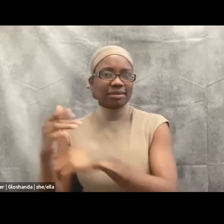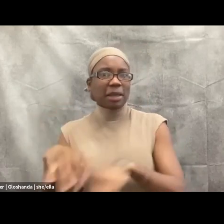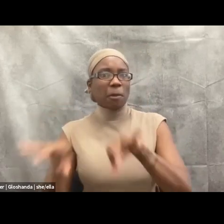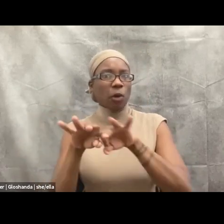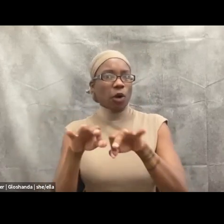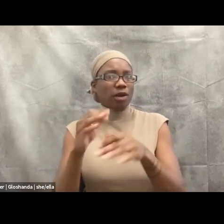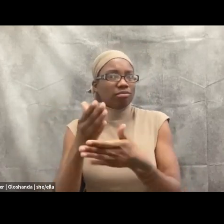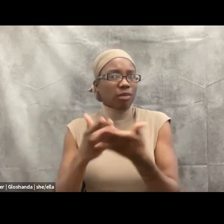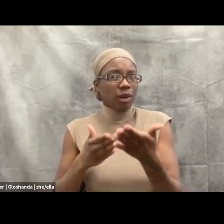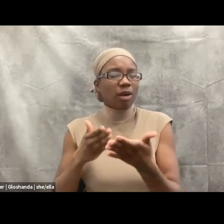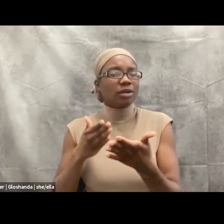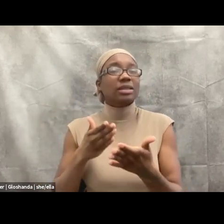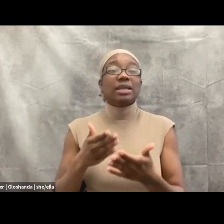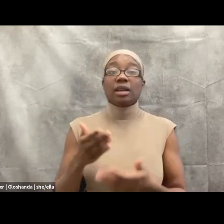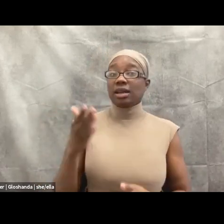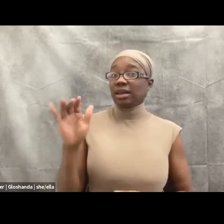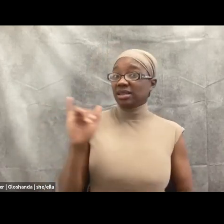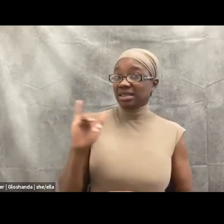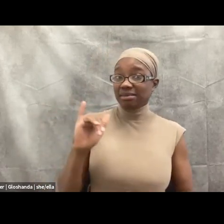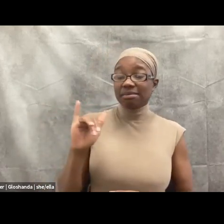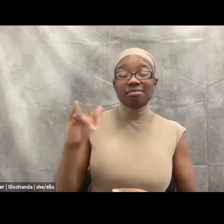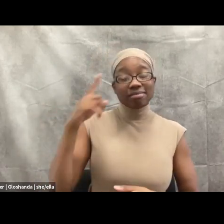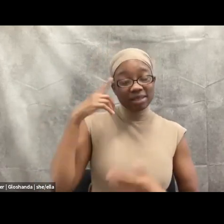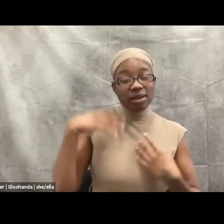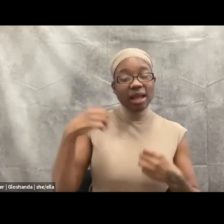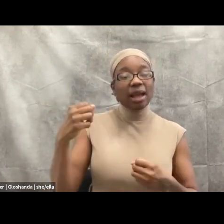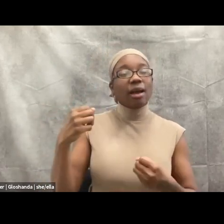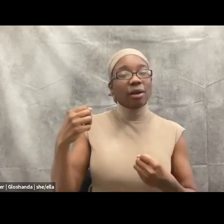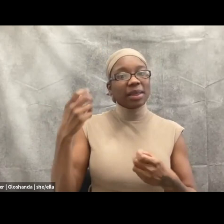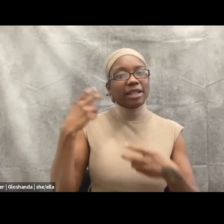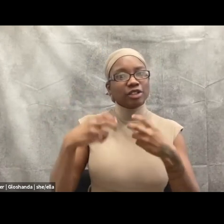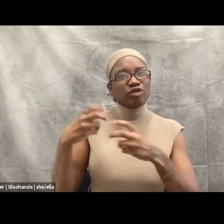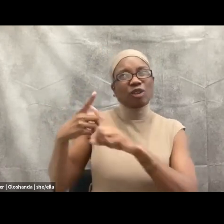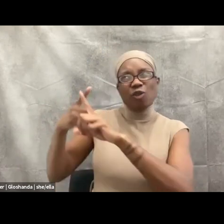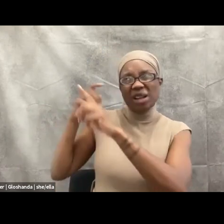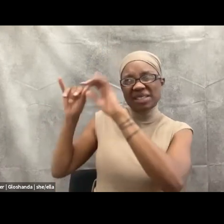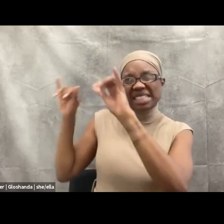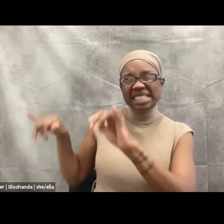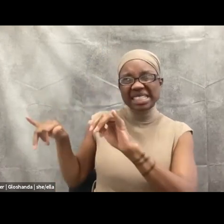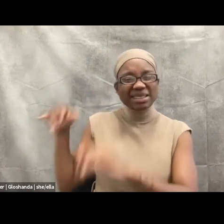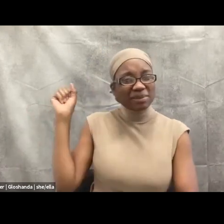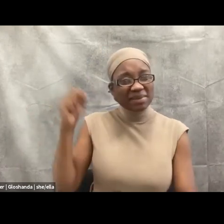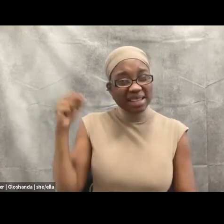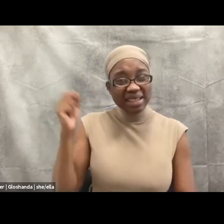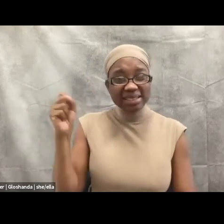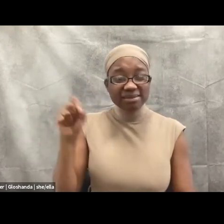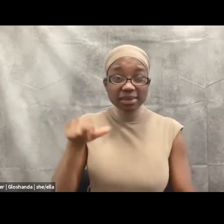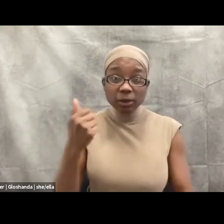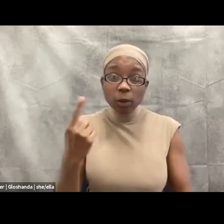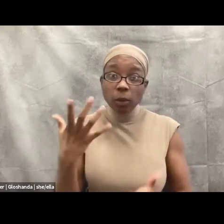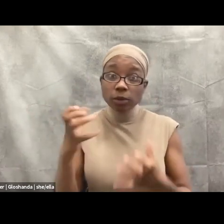can come from the systems. Um, is there anyone that would like to touch on that idea?